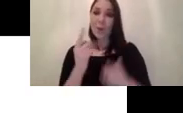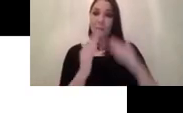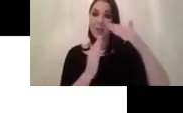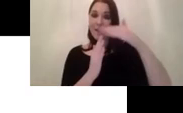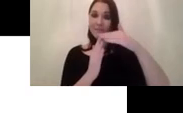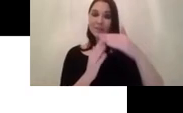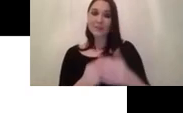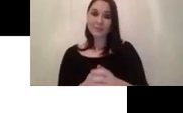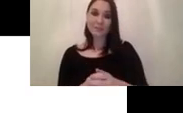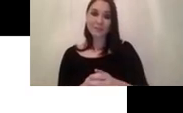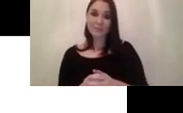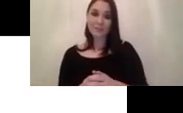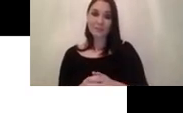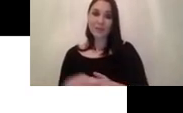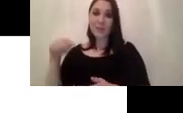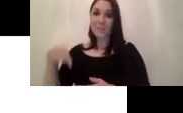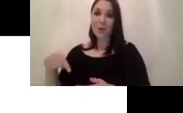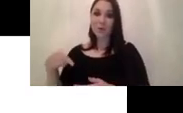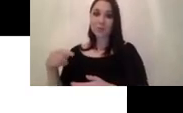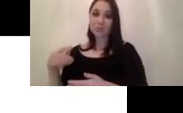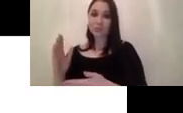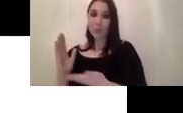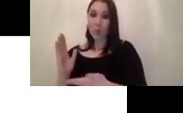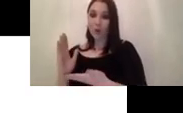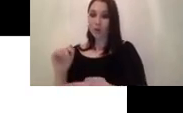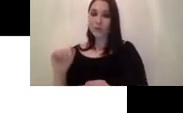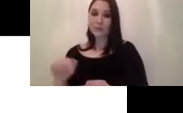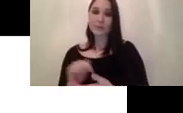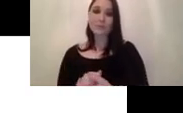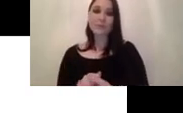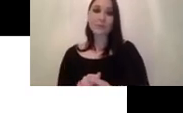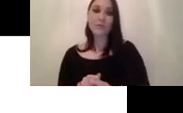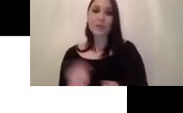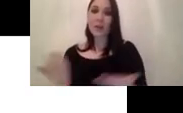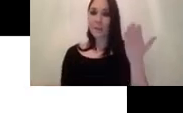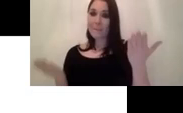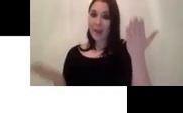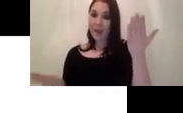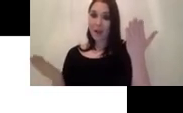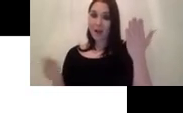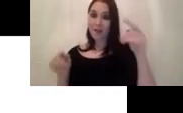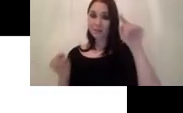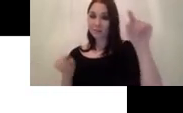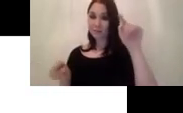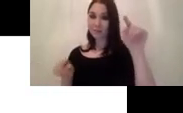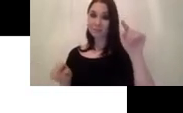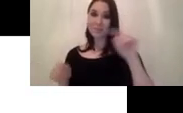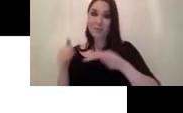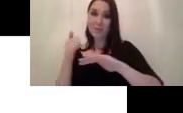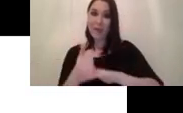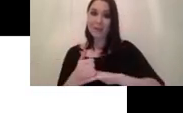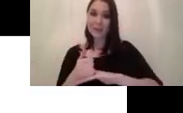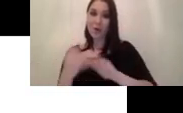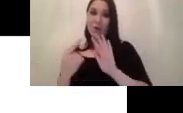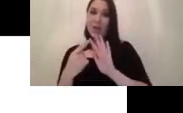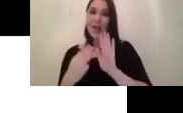and the bottom right corner like this this and then pair those two corners based on uh learned embedding to